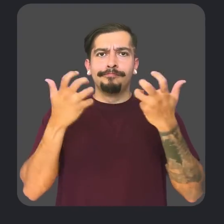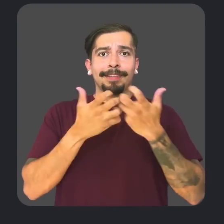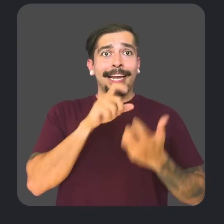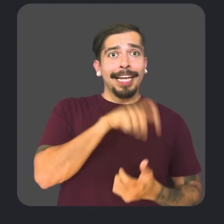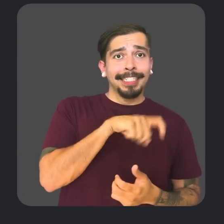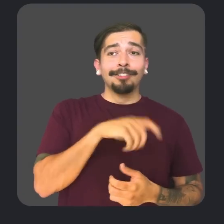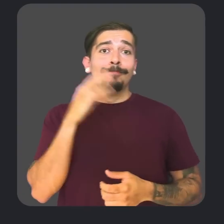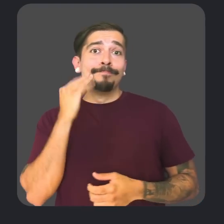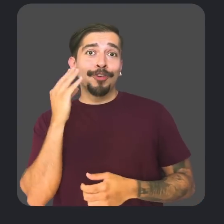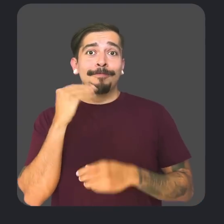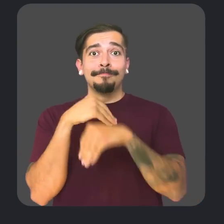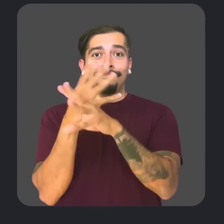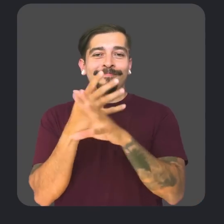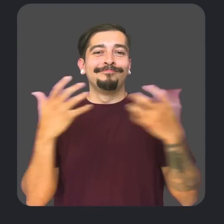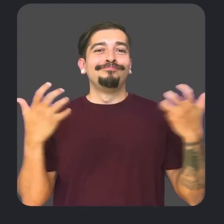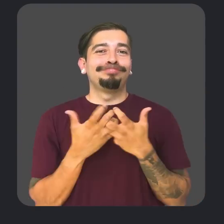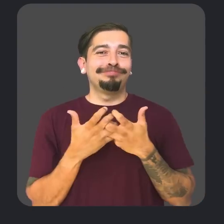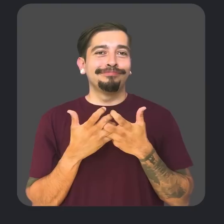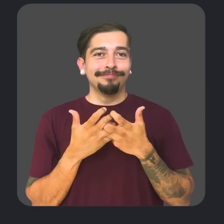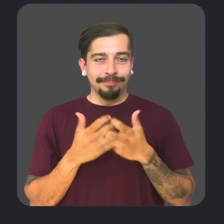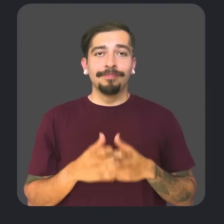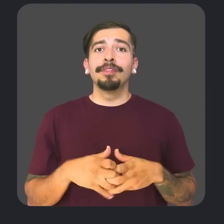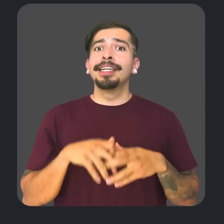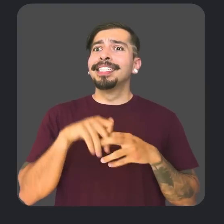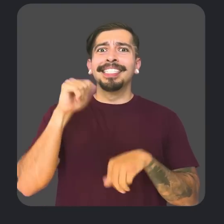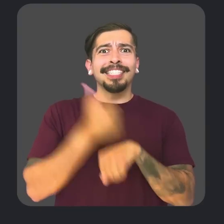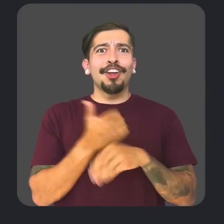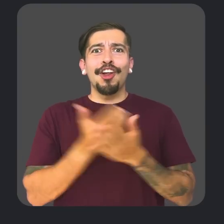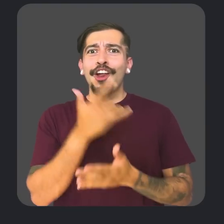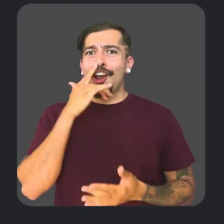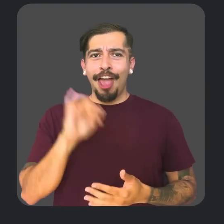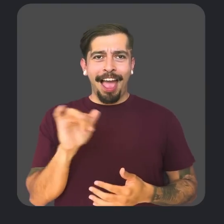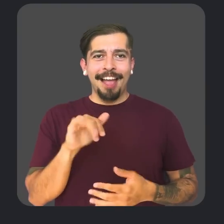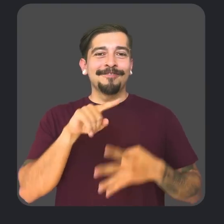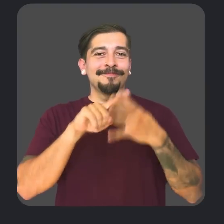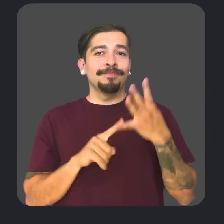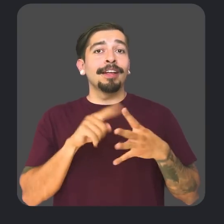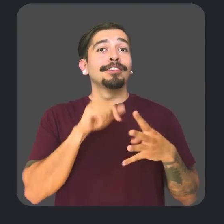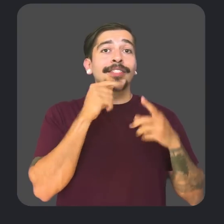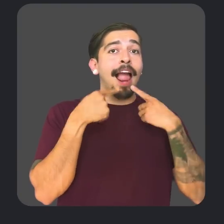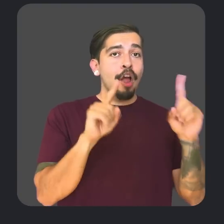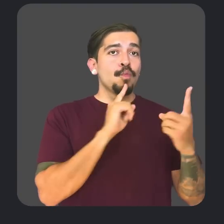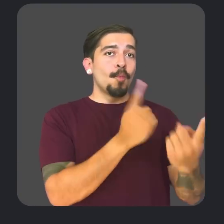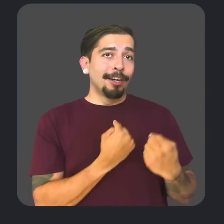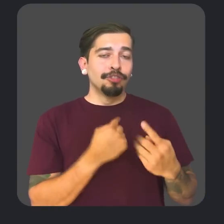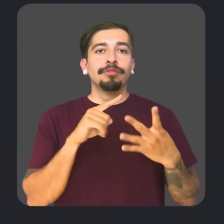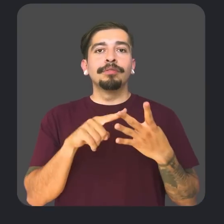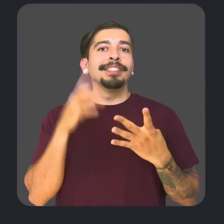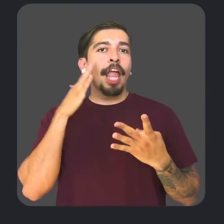better customize the meeting experience to their needs. New screen reader reaction settings include Don't announce reactions,